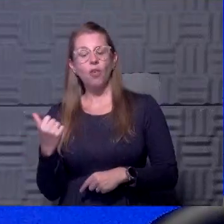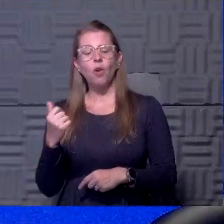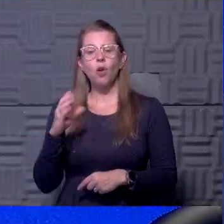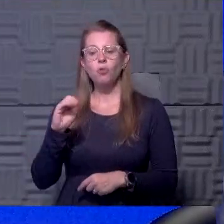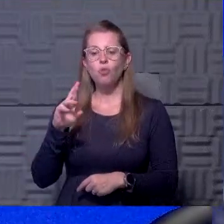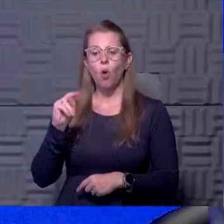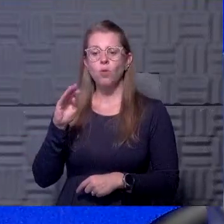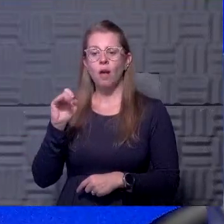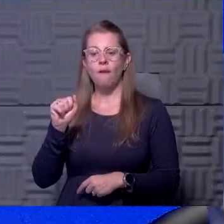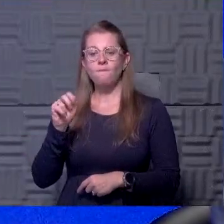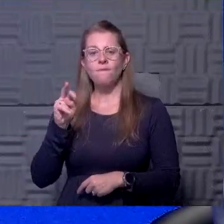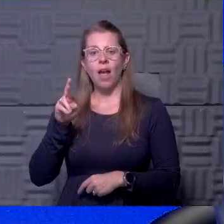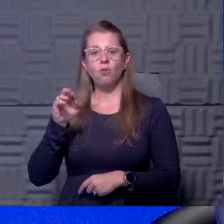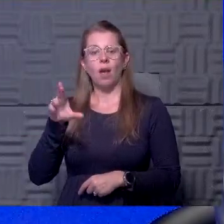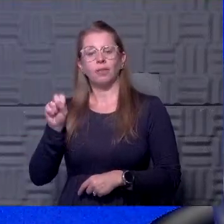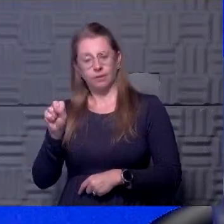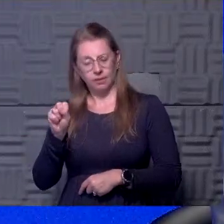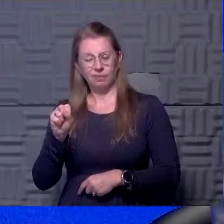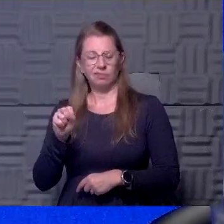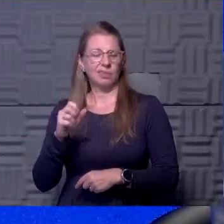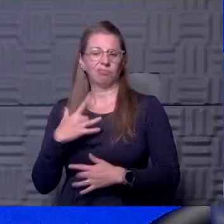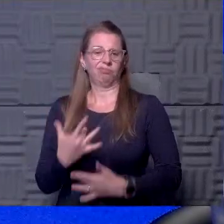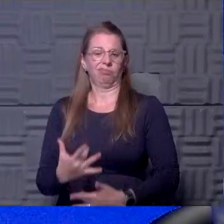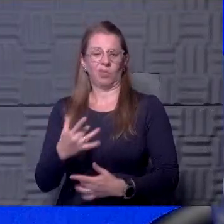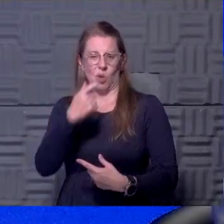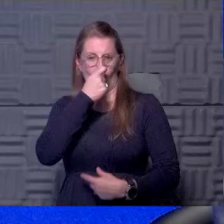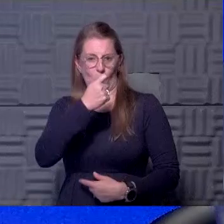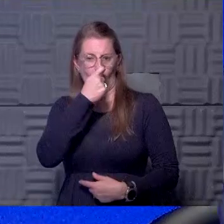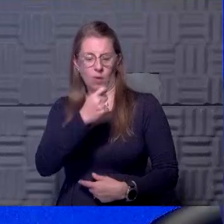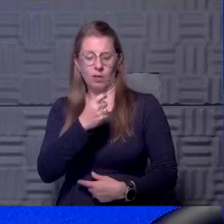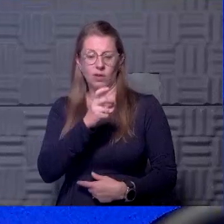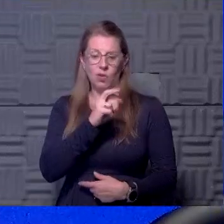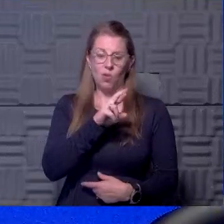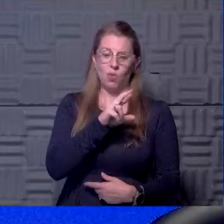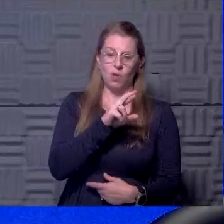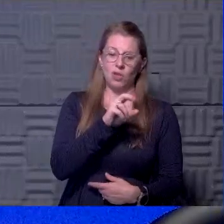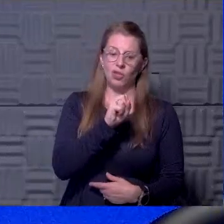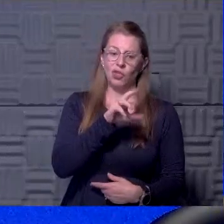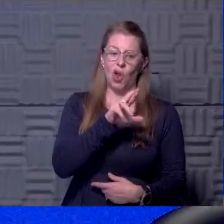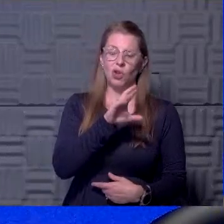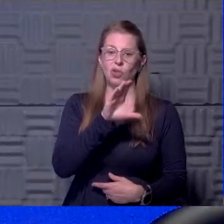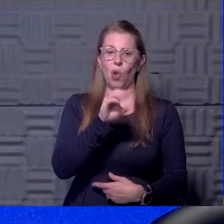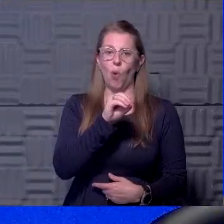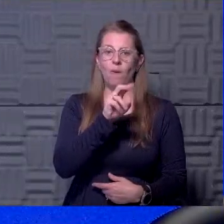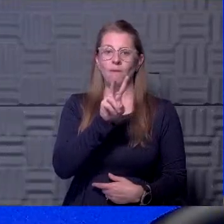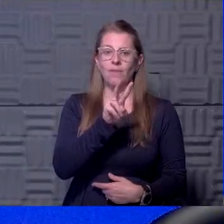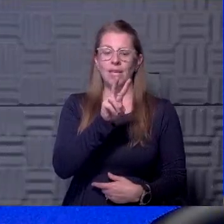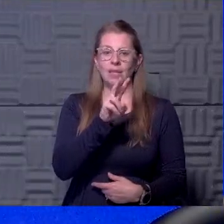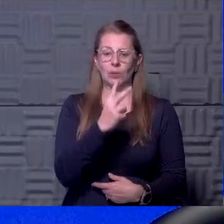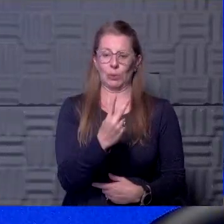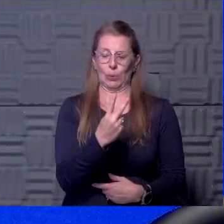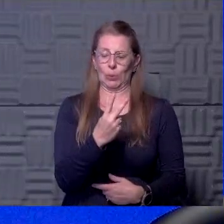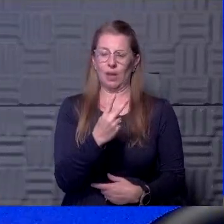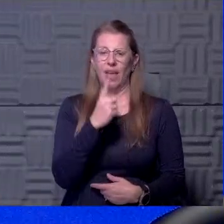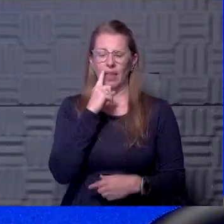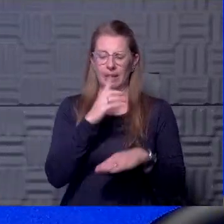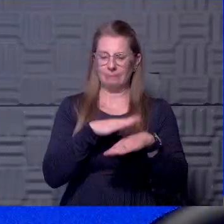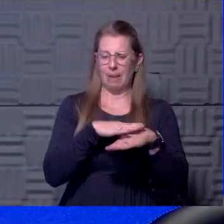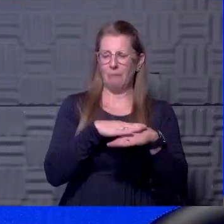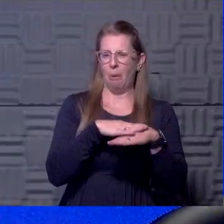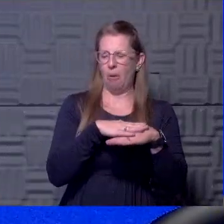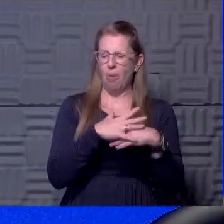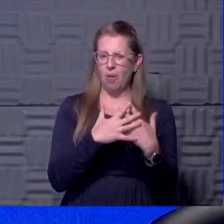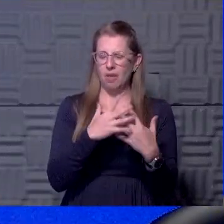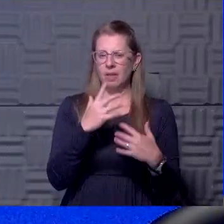And that just means that those T-cells may respond to this new SARS-CoV-2 as well. I think that's pretty minimal knowing that we